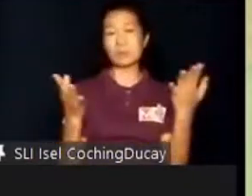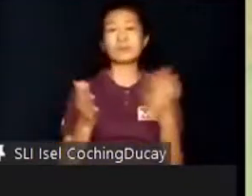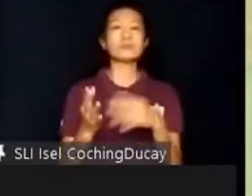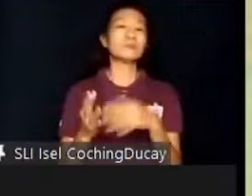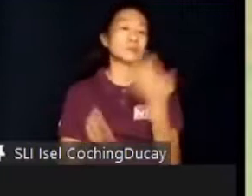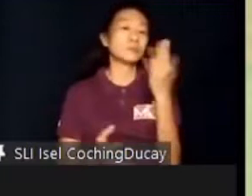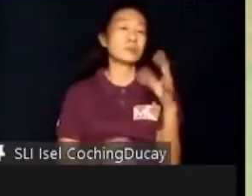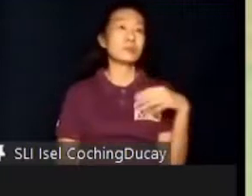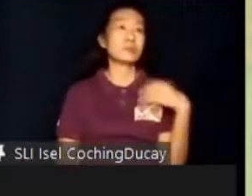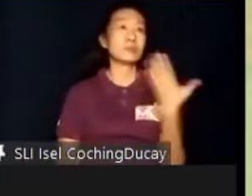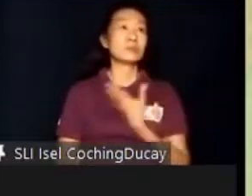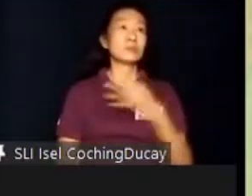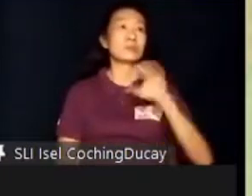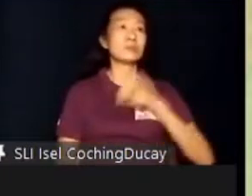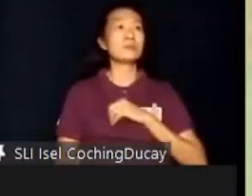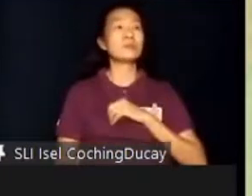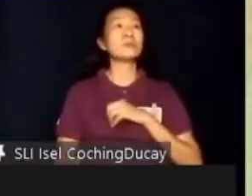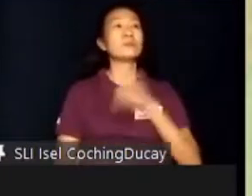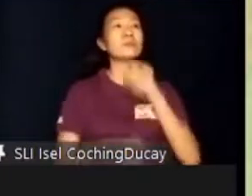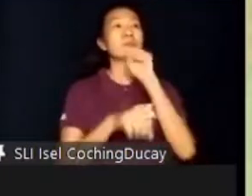local placement experience.